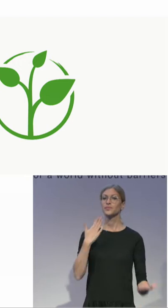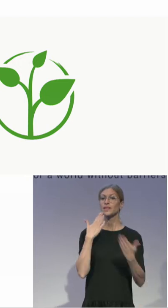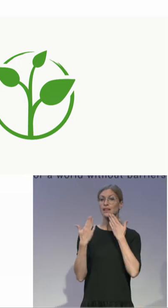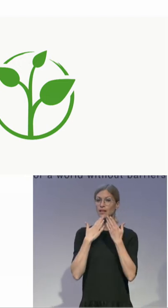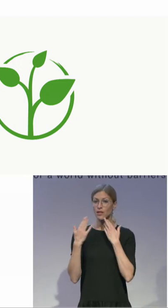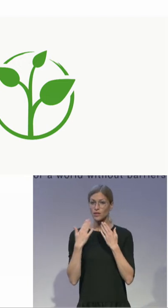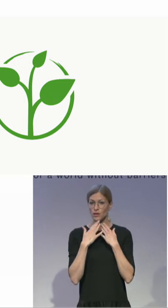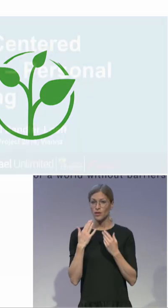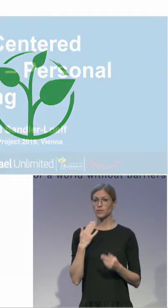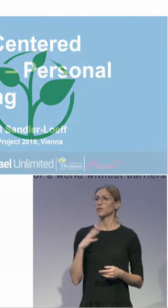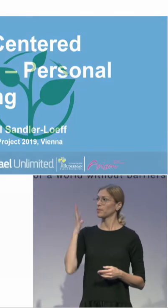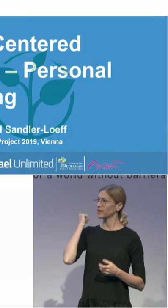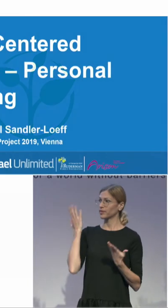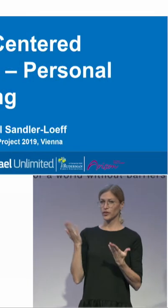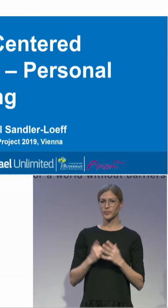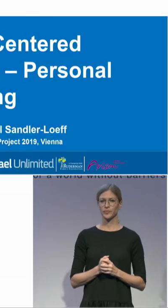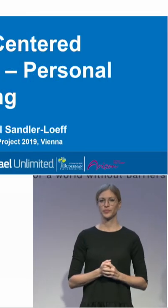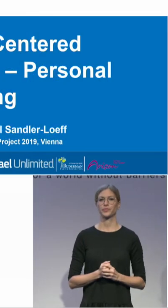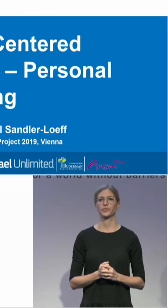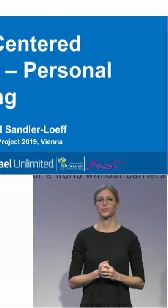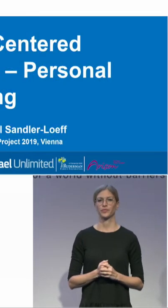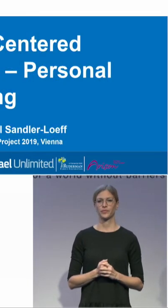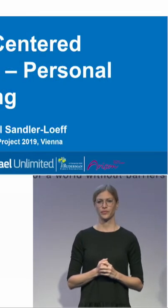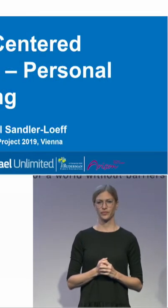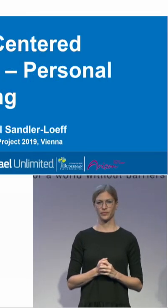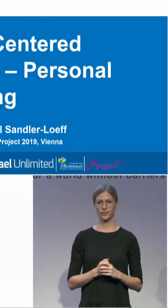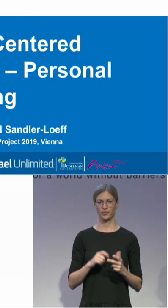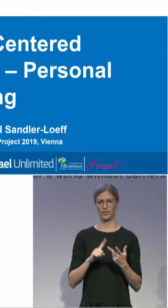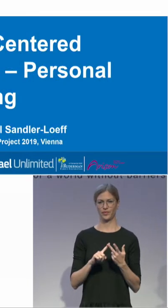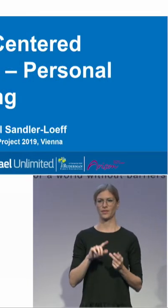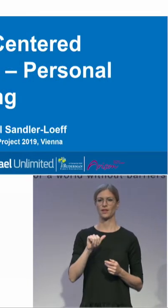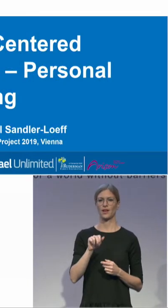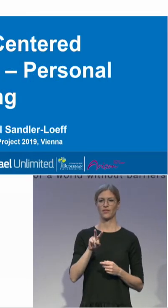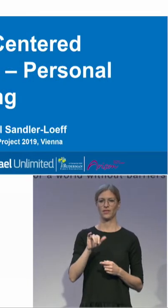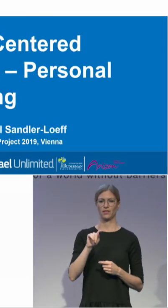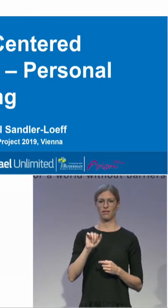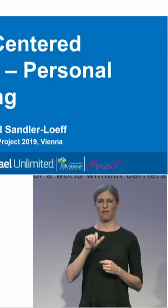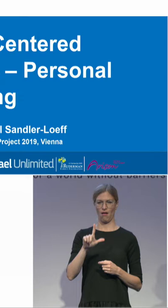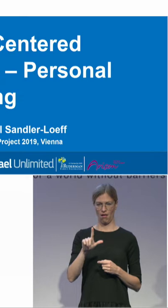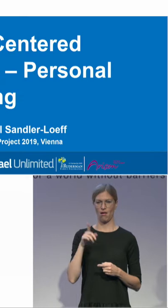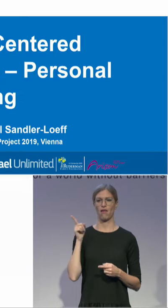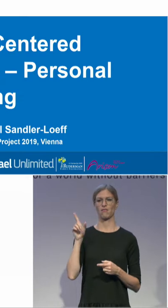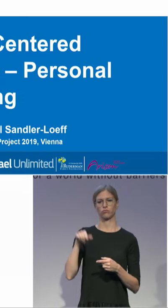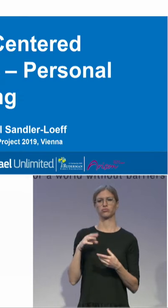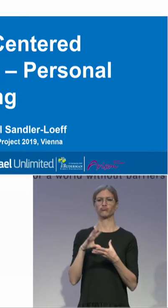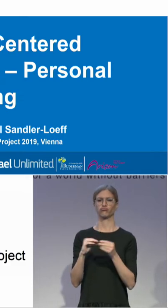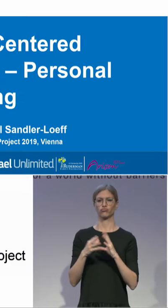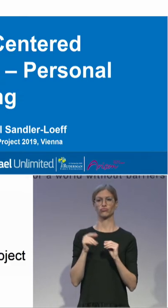an important pilot project they did in Israel and what her country is planning to do in the future. Please, Avital. Thank you.